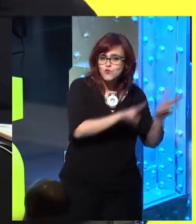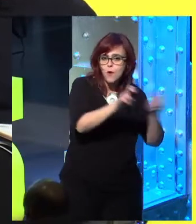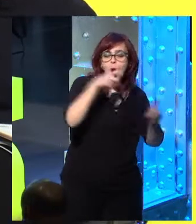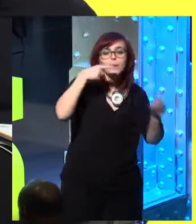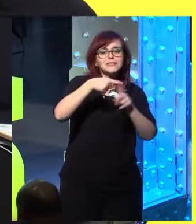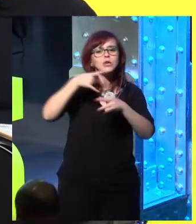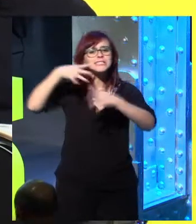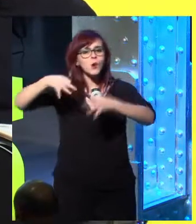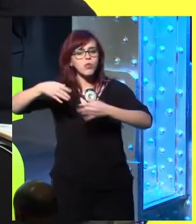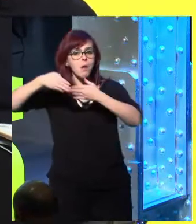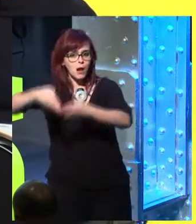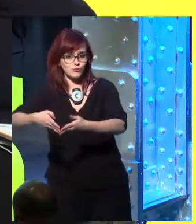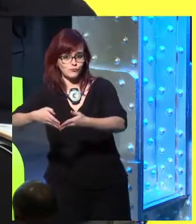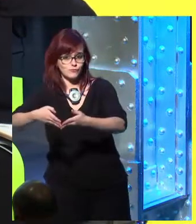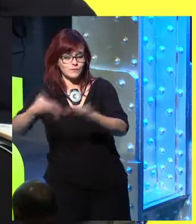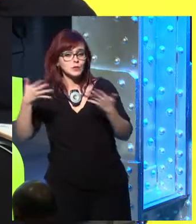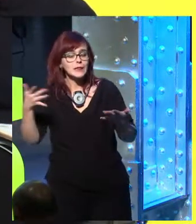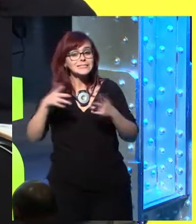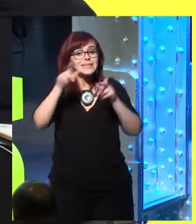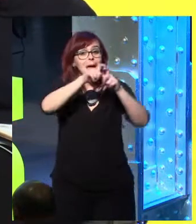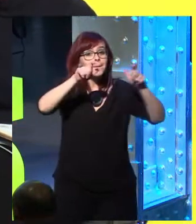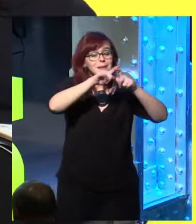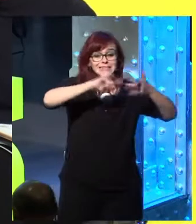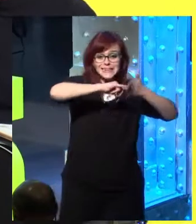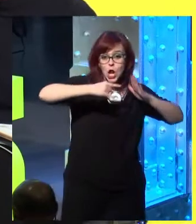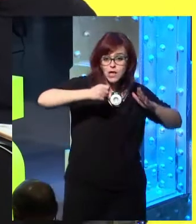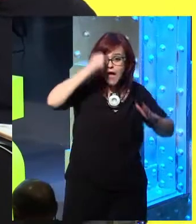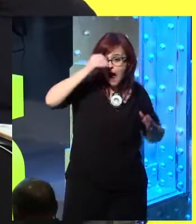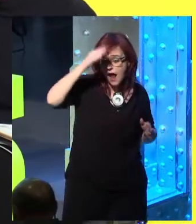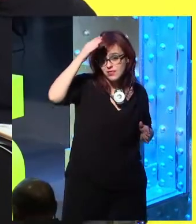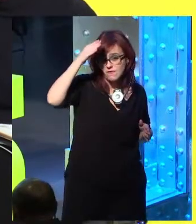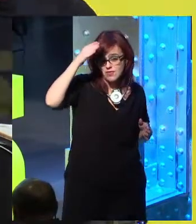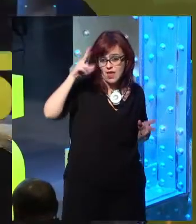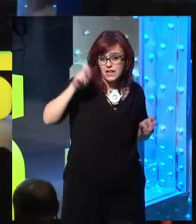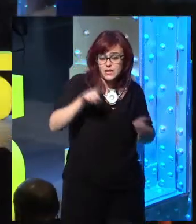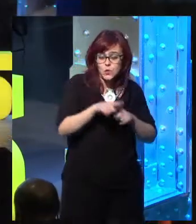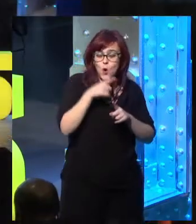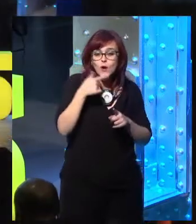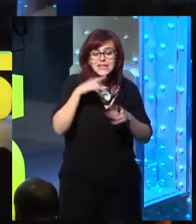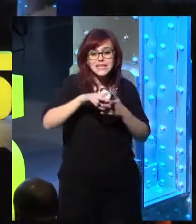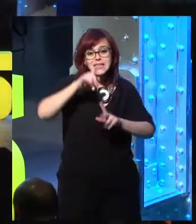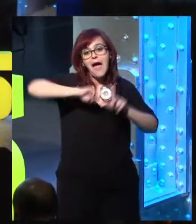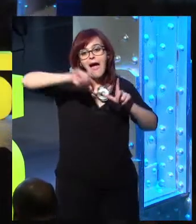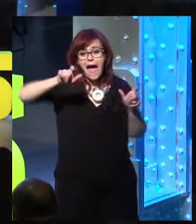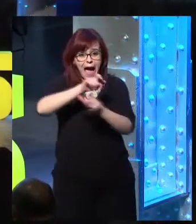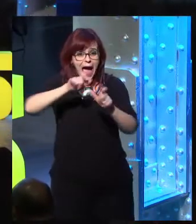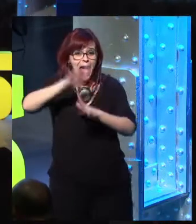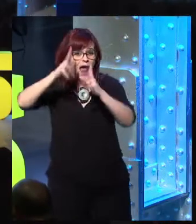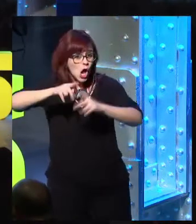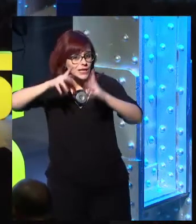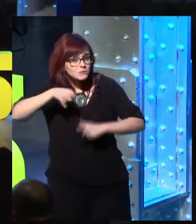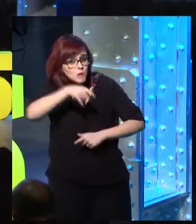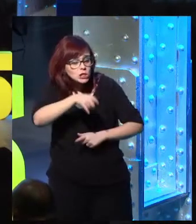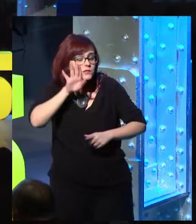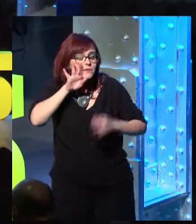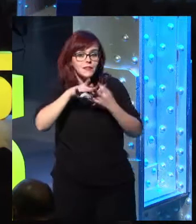and they say what variables they use, so that we know what biases are there. Because if we